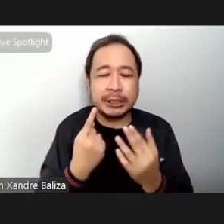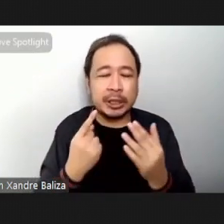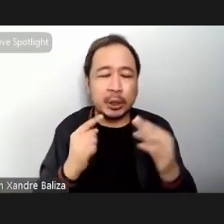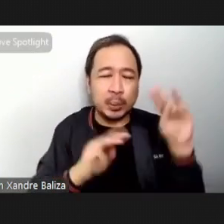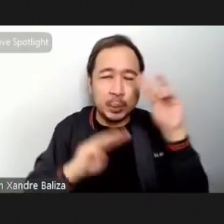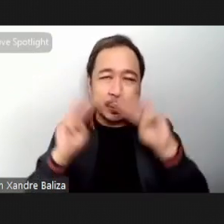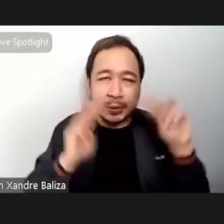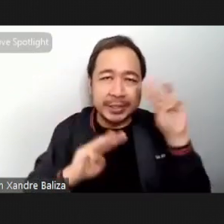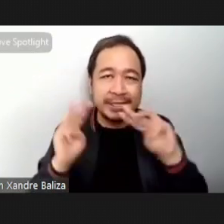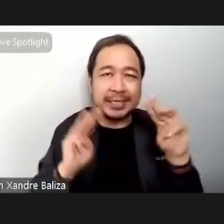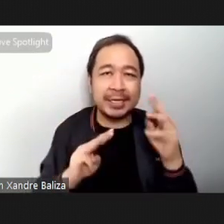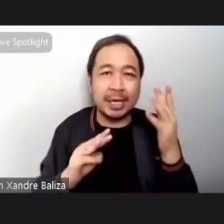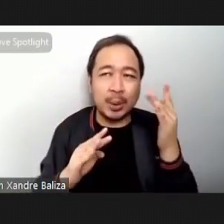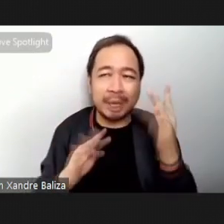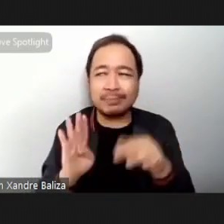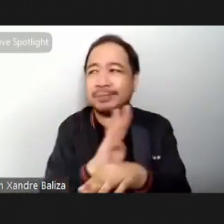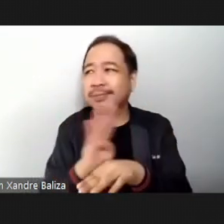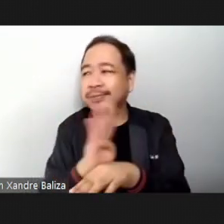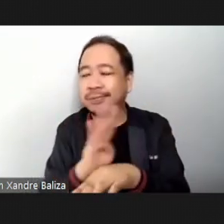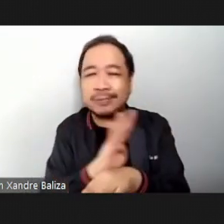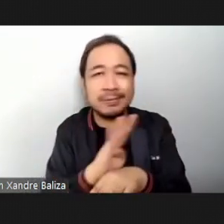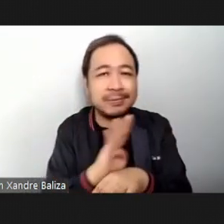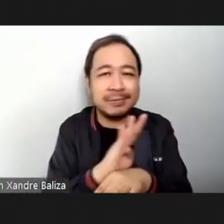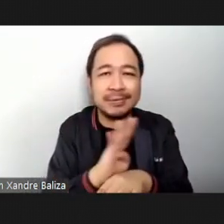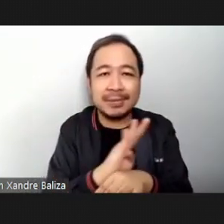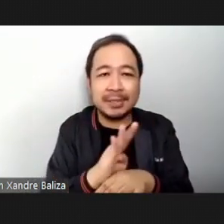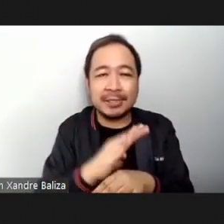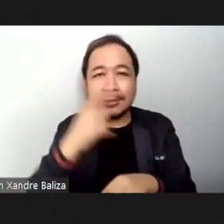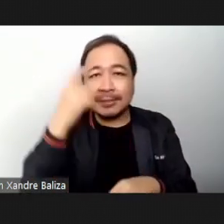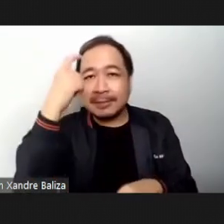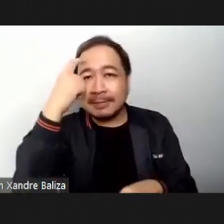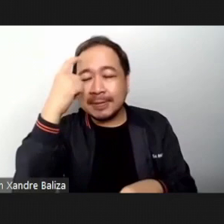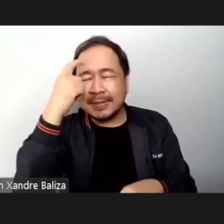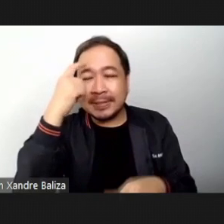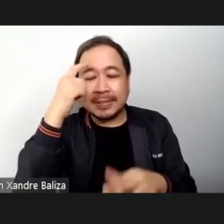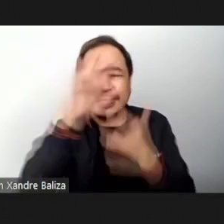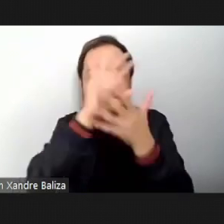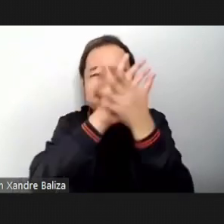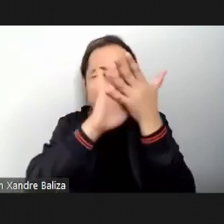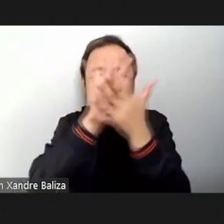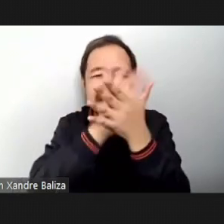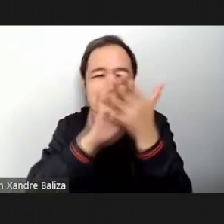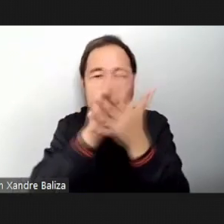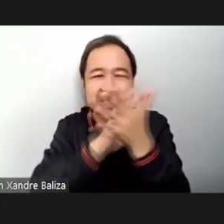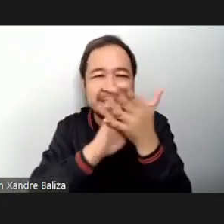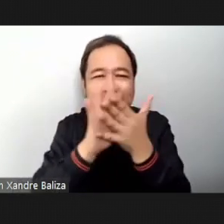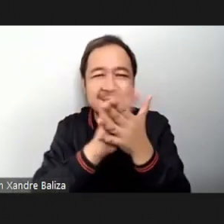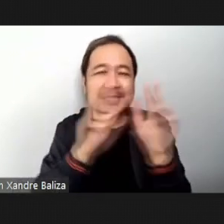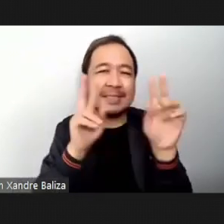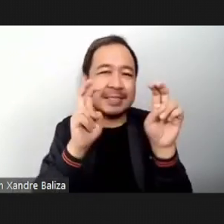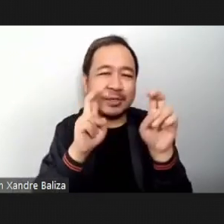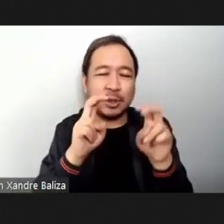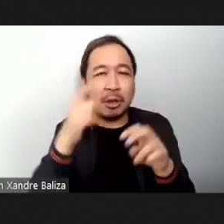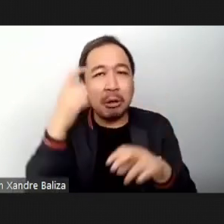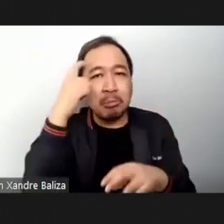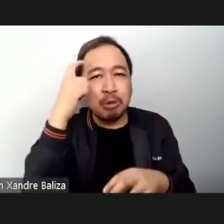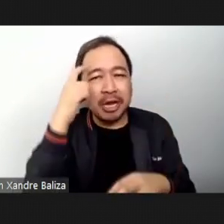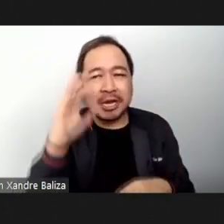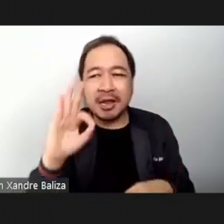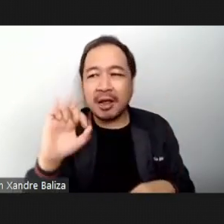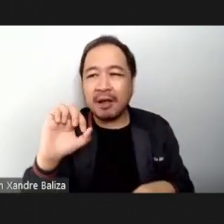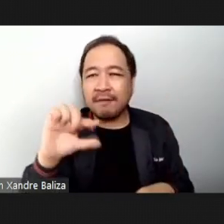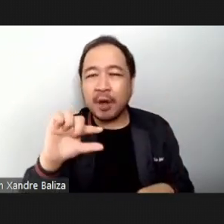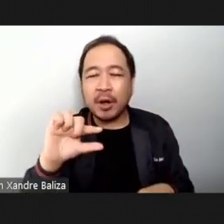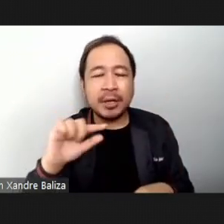so many things to do Your brain kind of clogs up Ang tawag nila doon brain fog Para hindi ka na makaisip